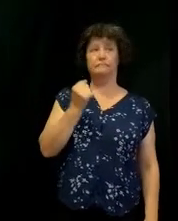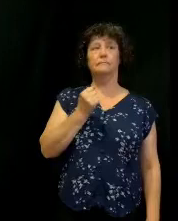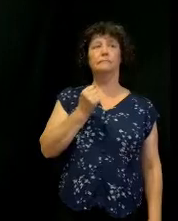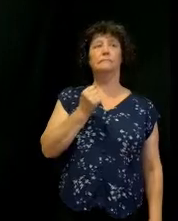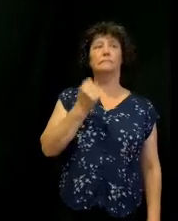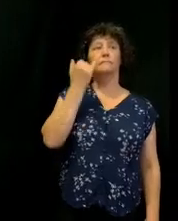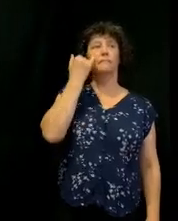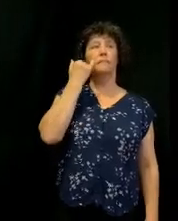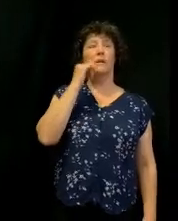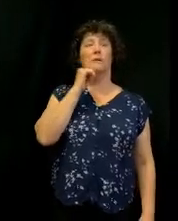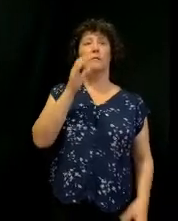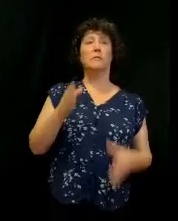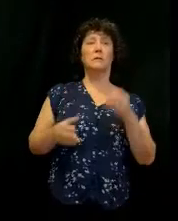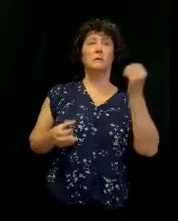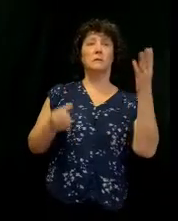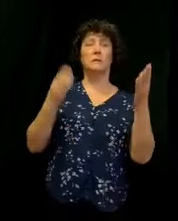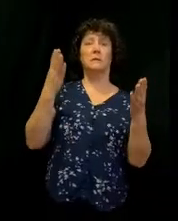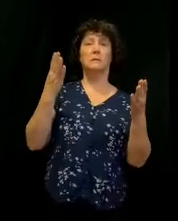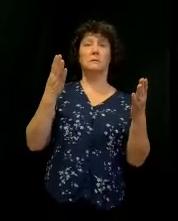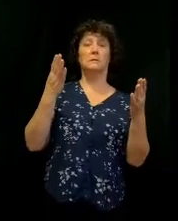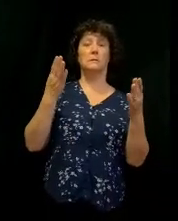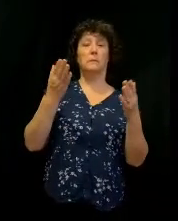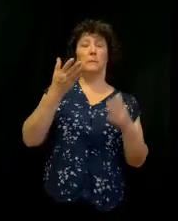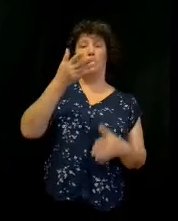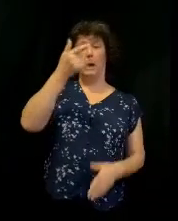If you're not singing, it's because you're not seeing.